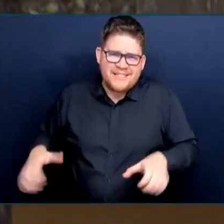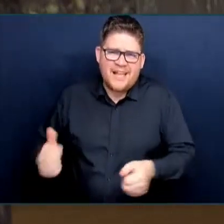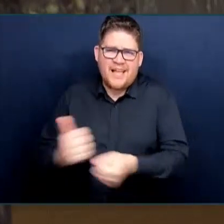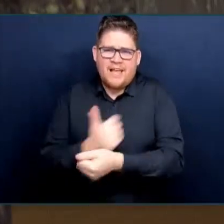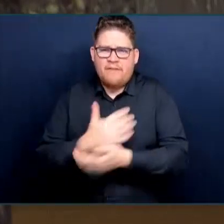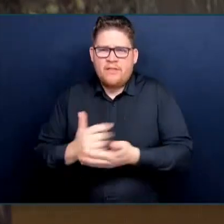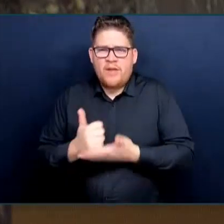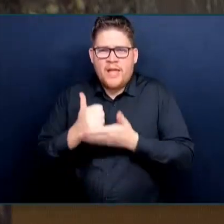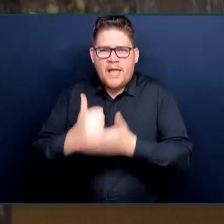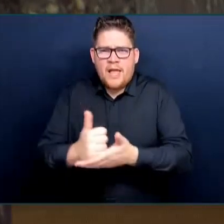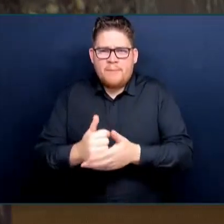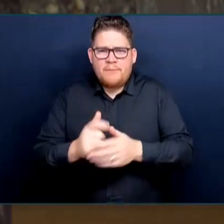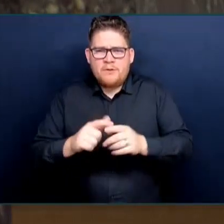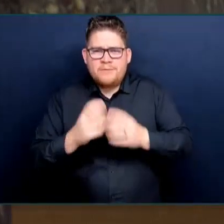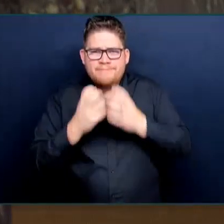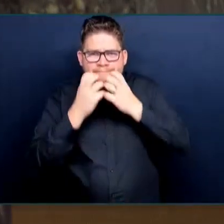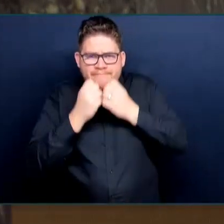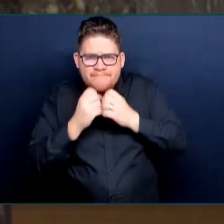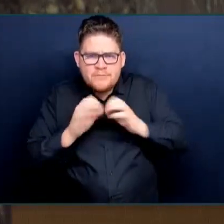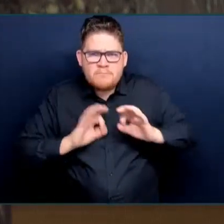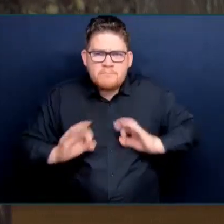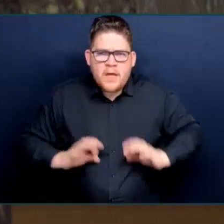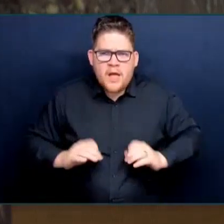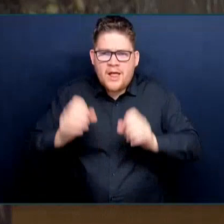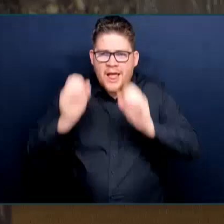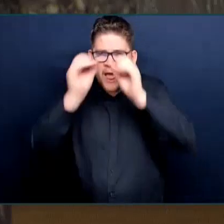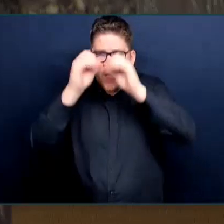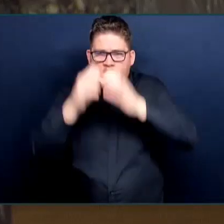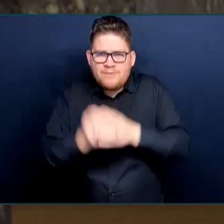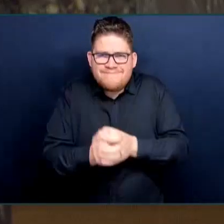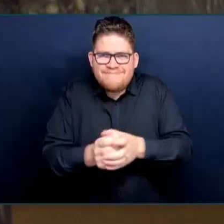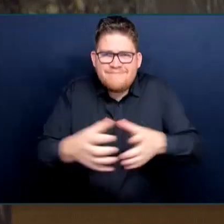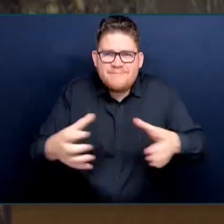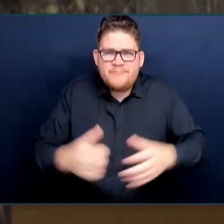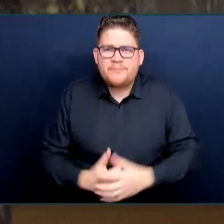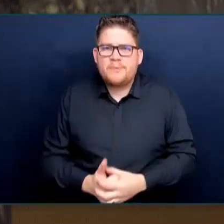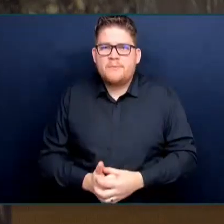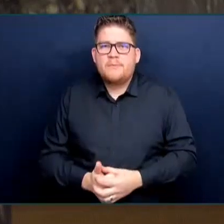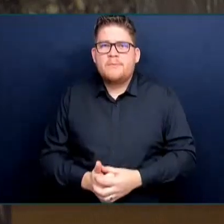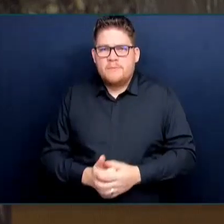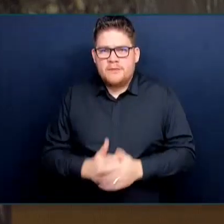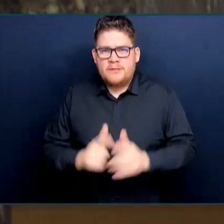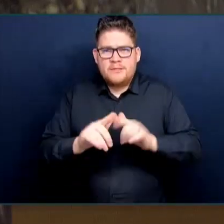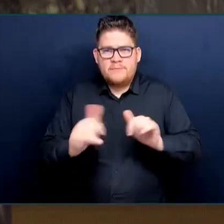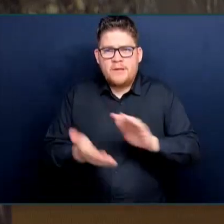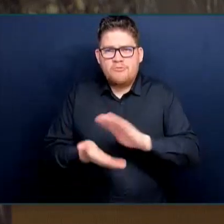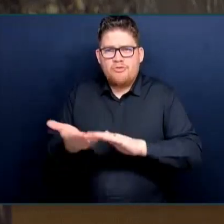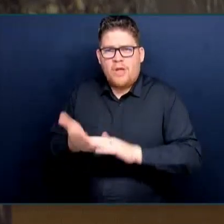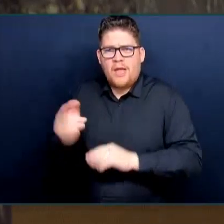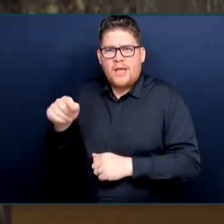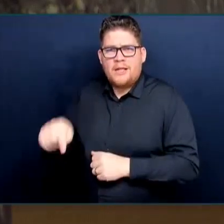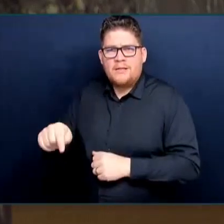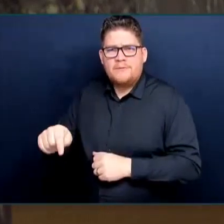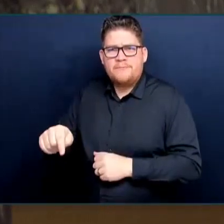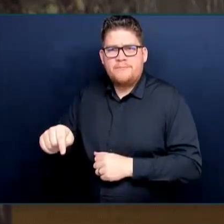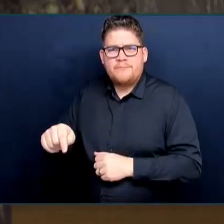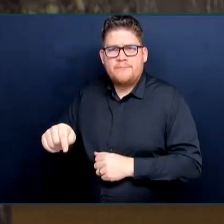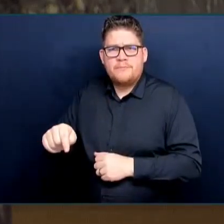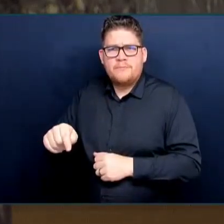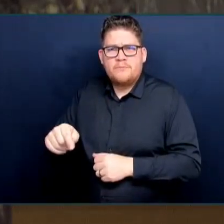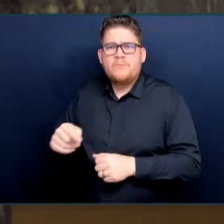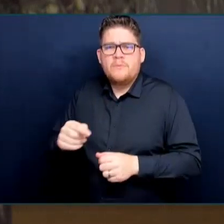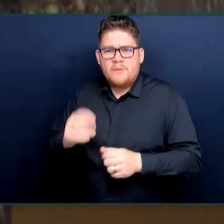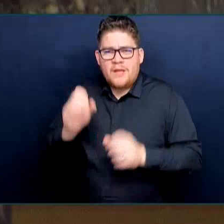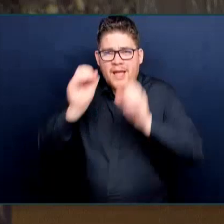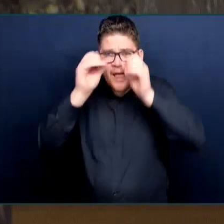only captive breeding and release program for this endangered species. We have protected more